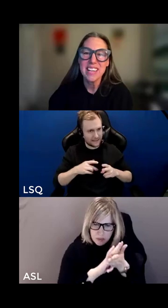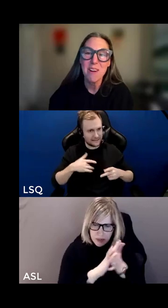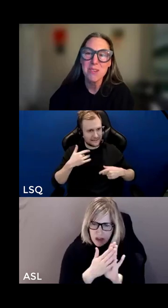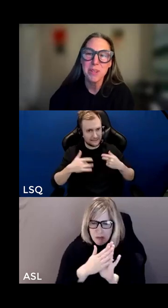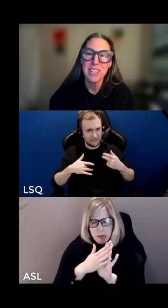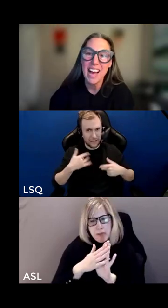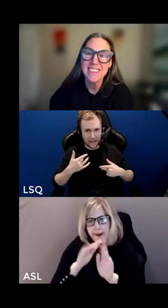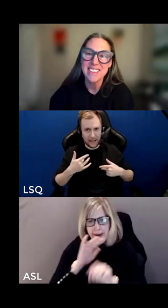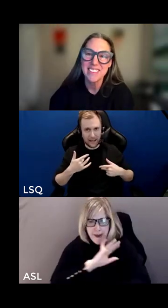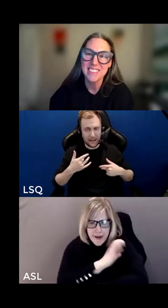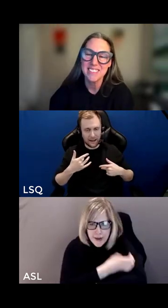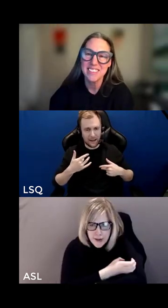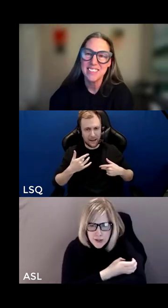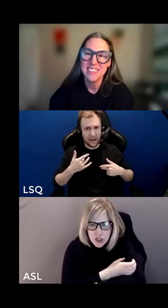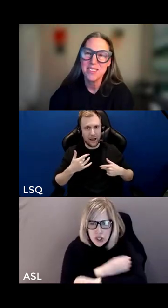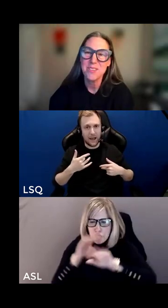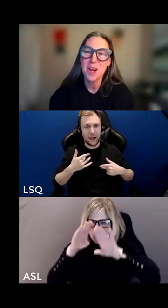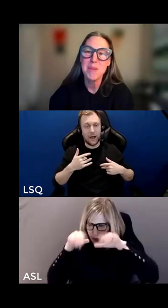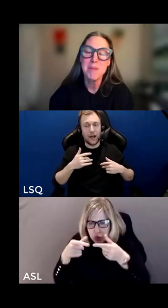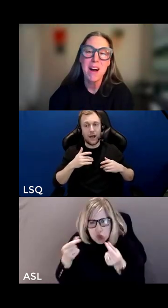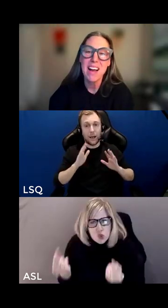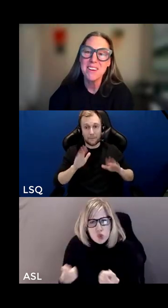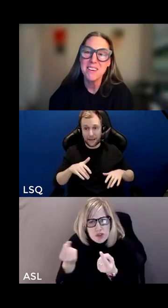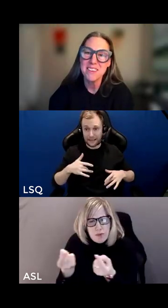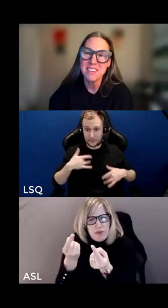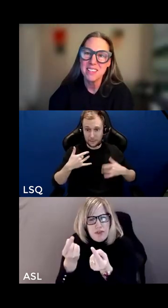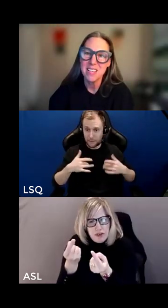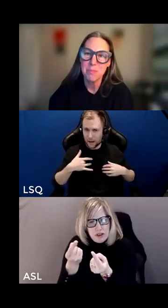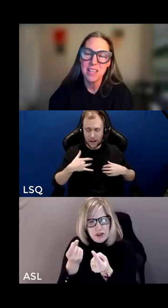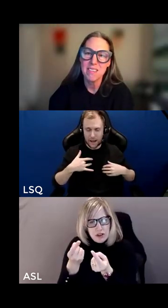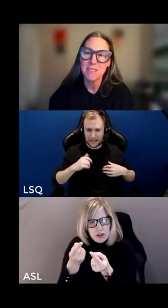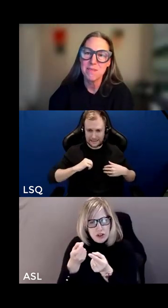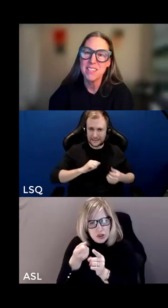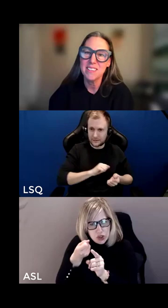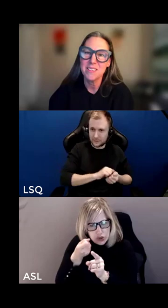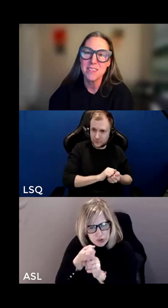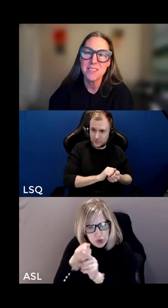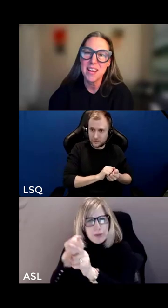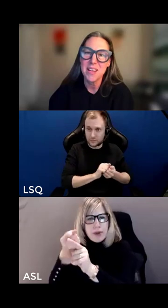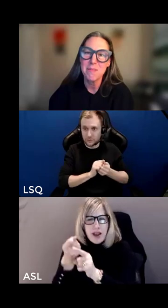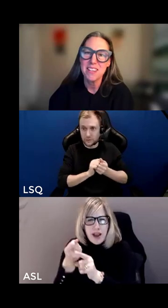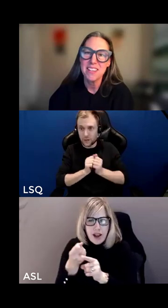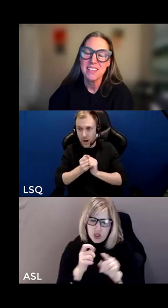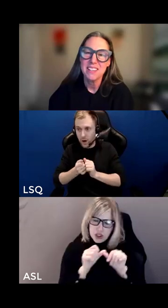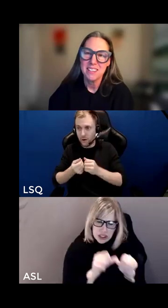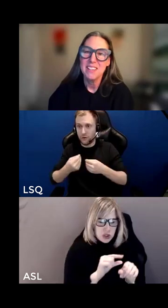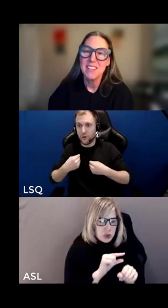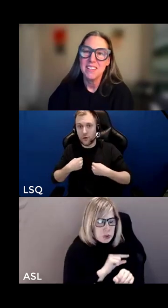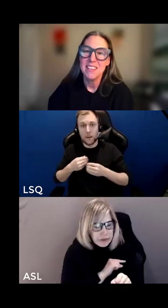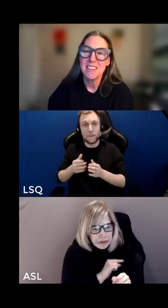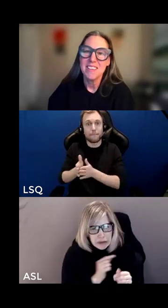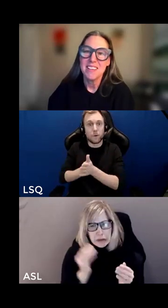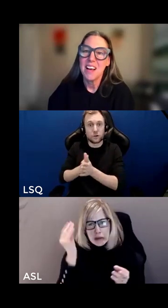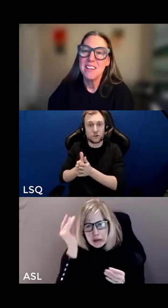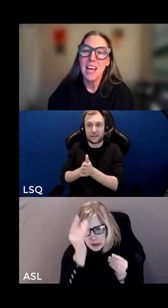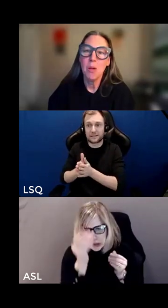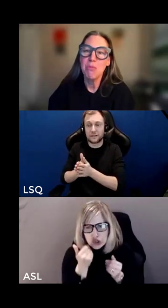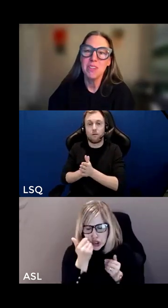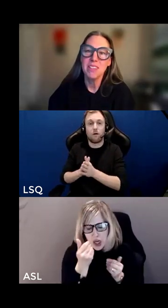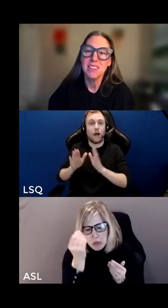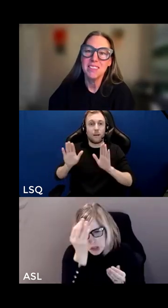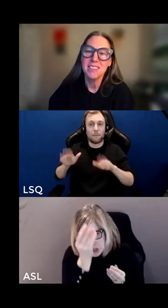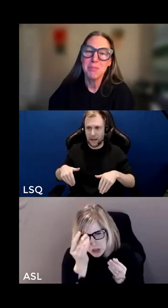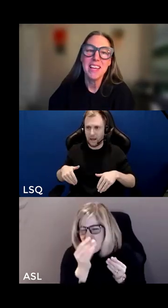or accountable action to not be mired in a place of guilt or shame that's an